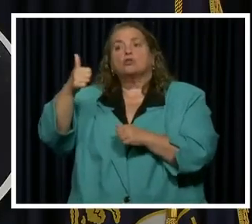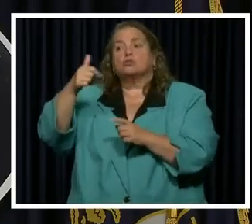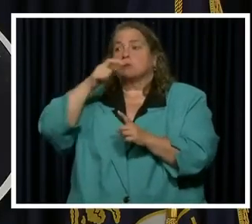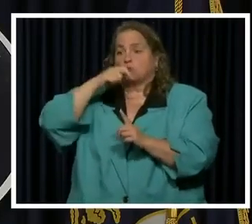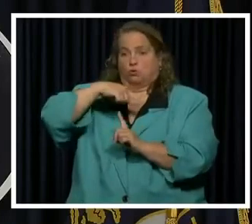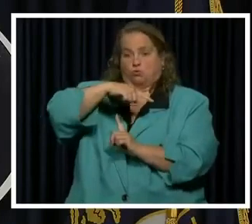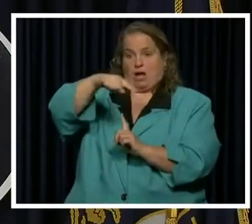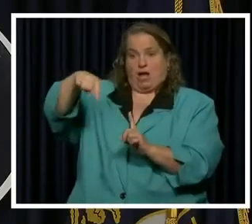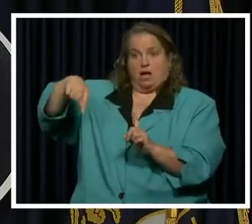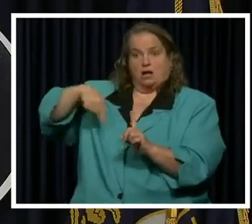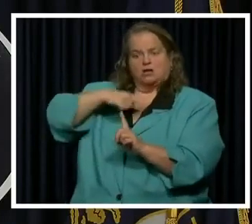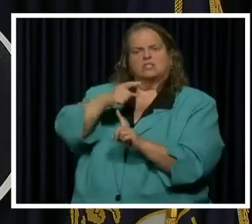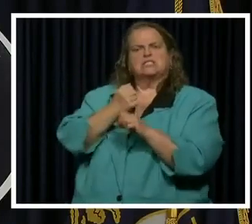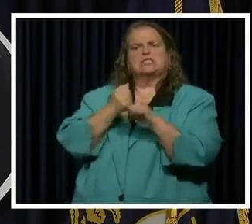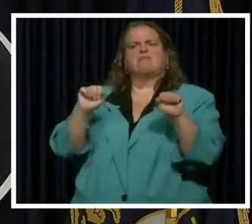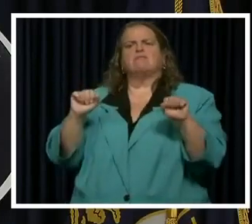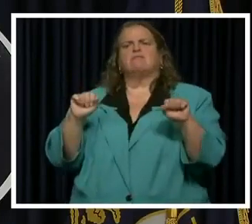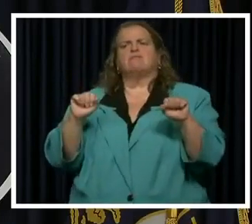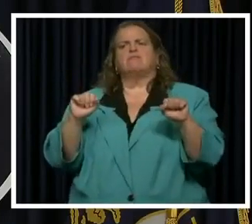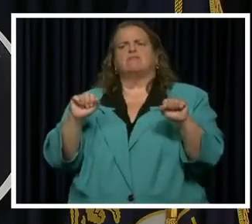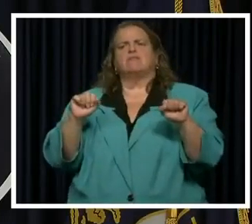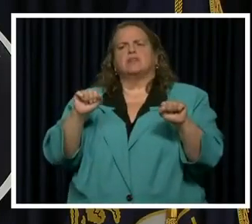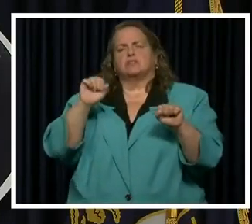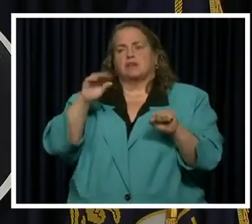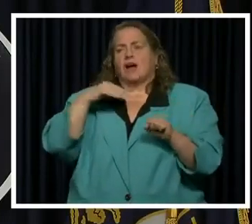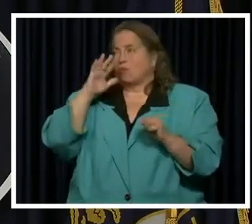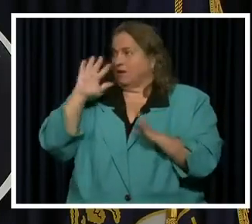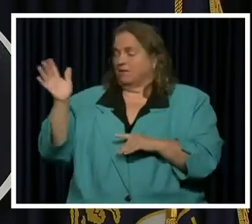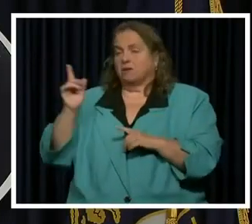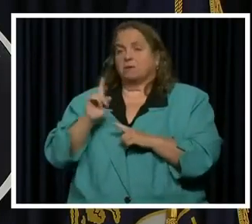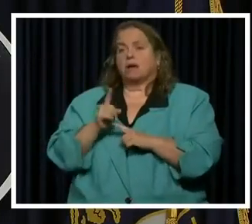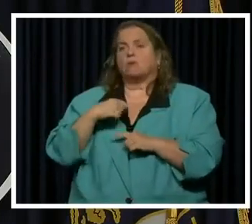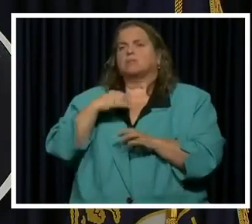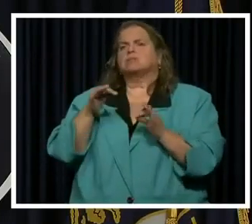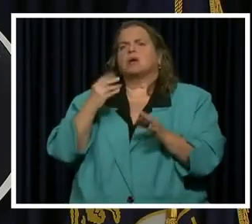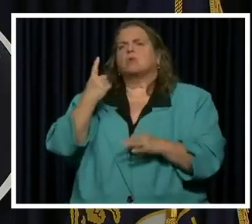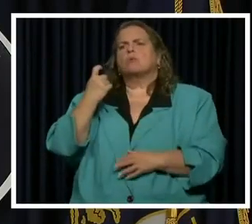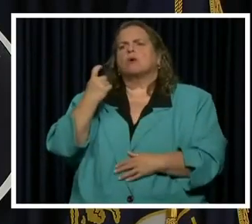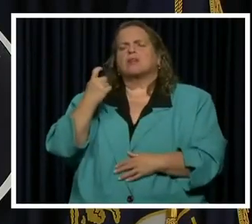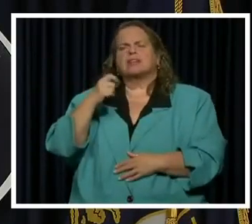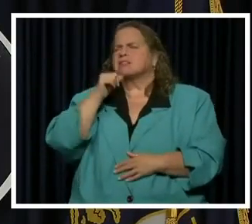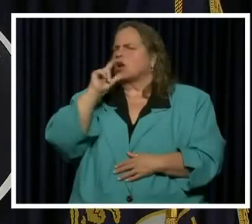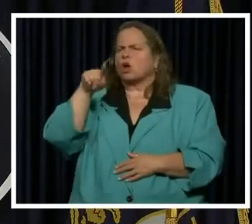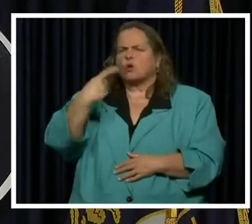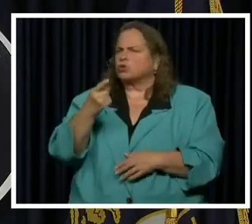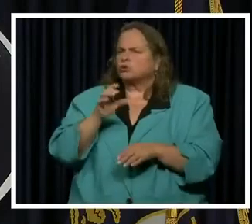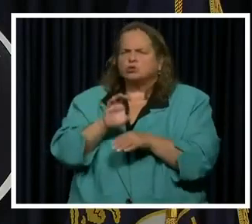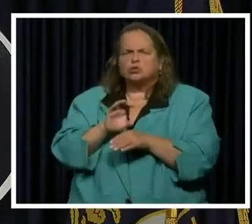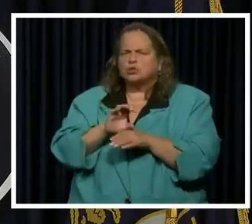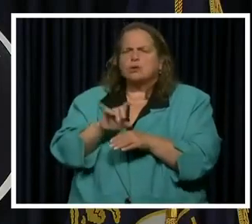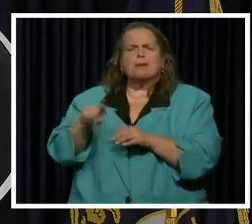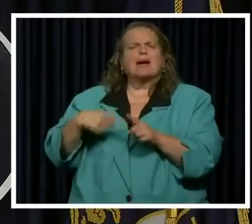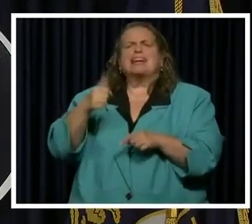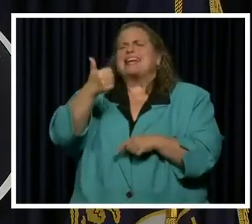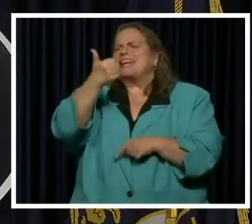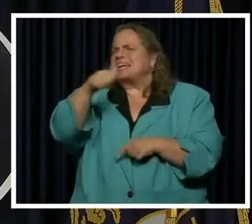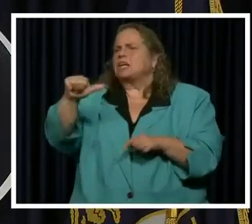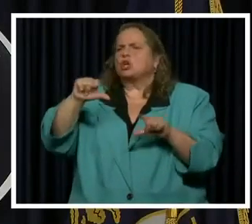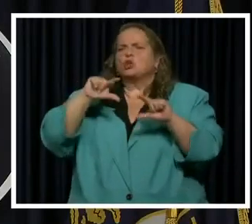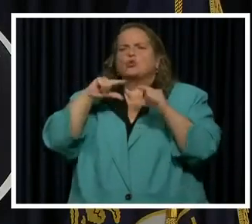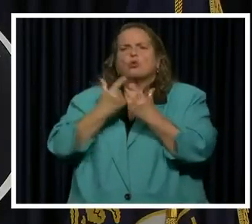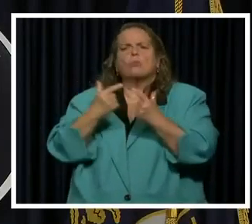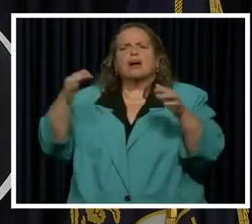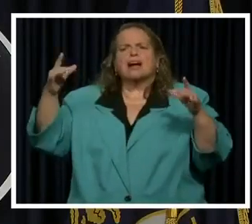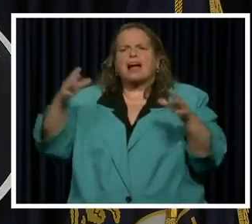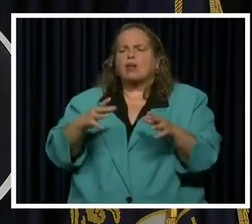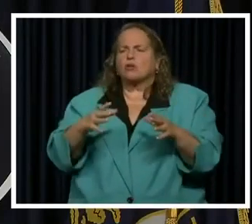us safe. So I'm gonna leave this up here for one more second while I tell another thing because it's not just about church services, about any group gatherings. It just